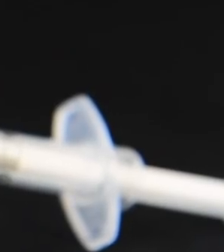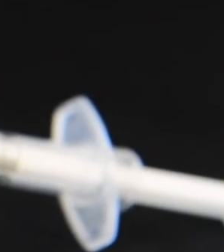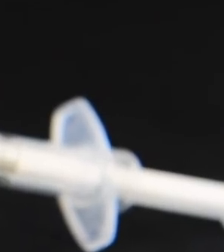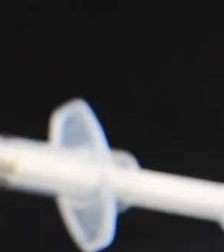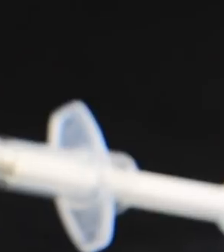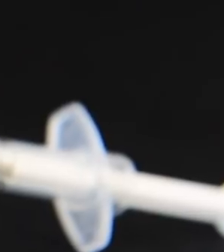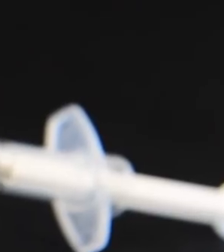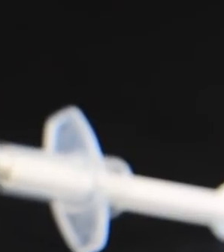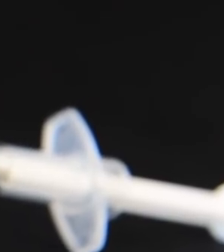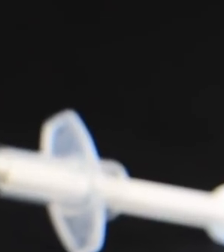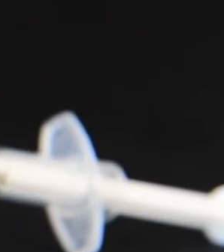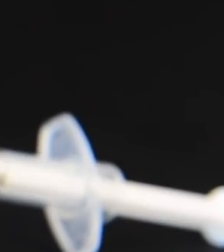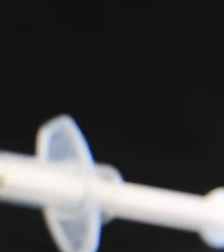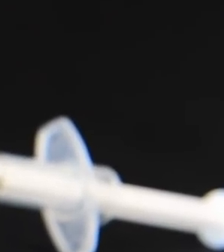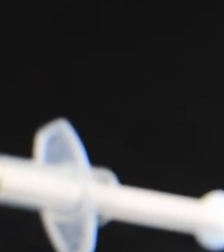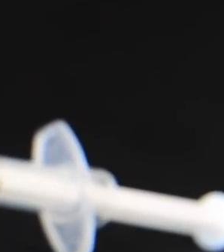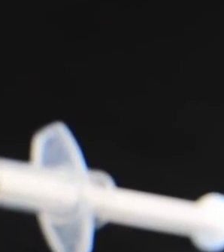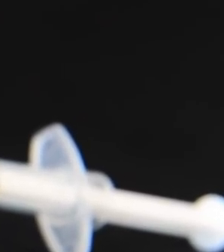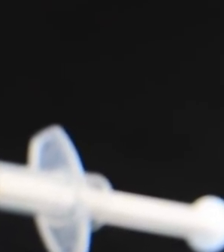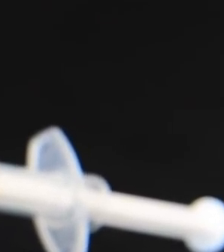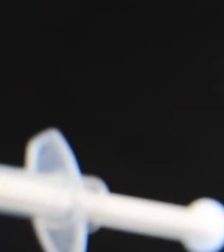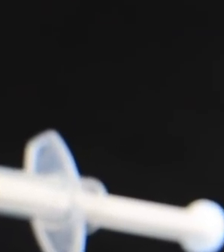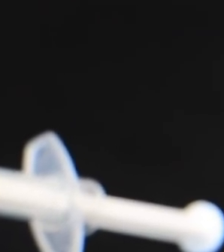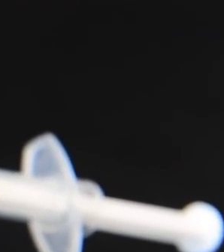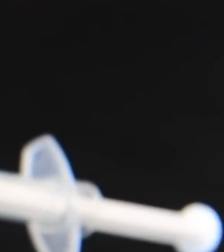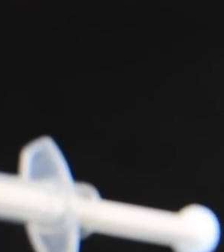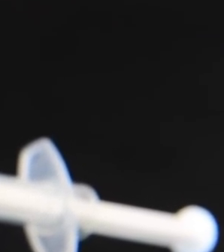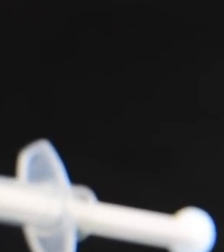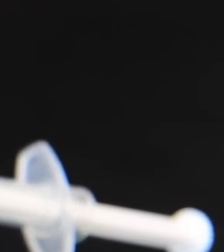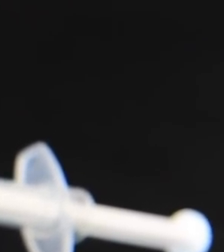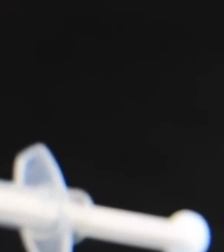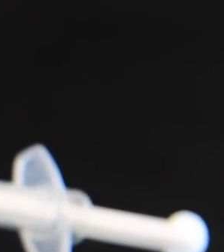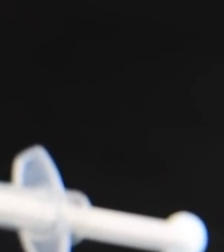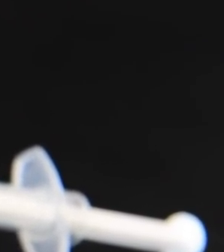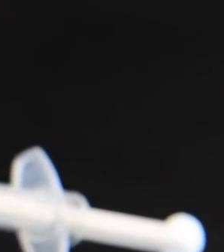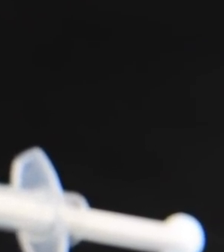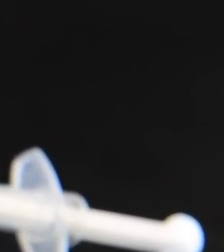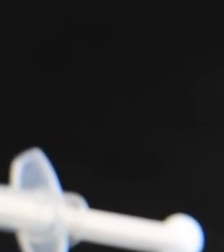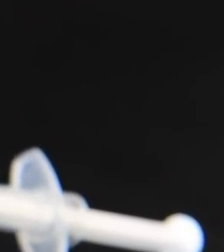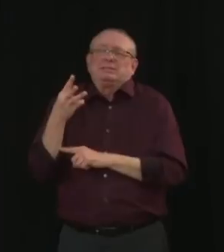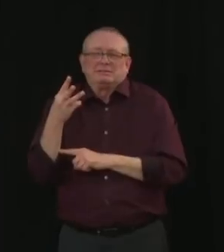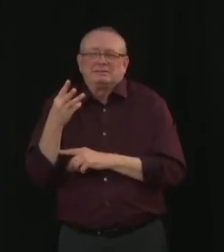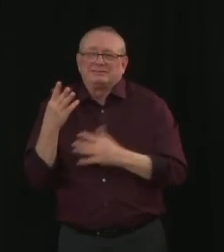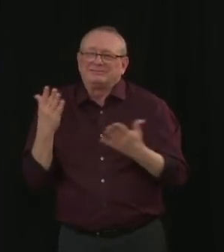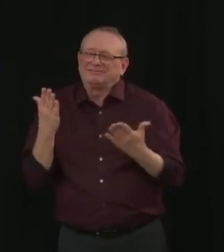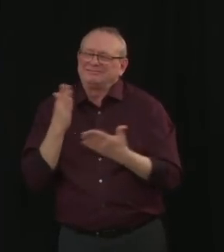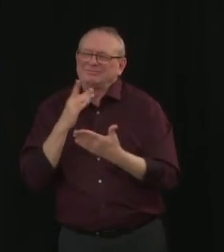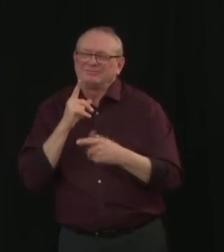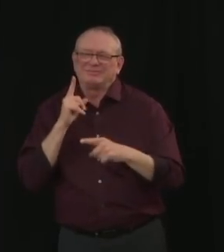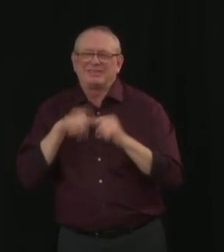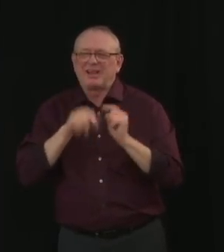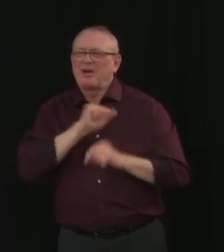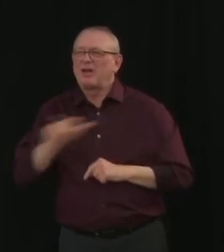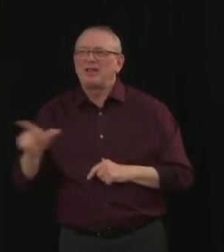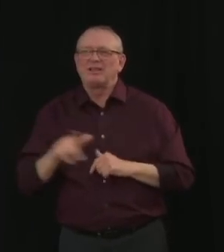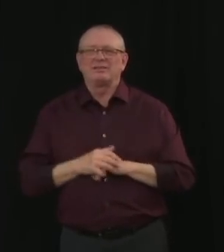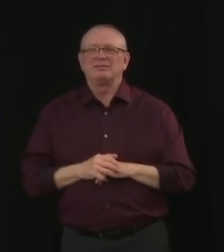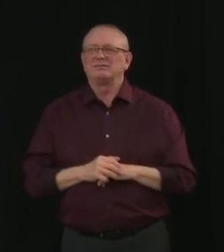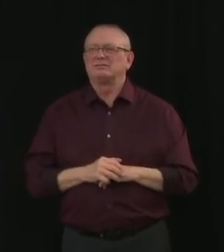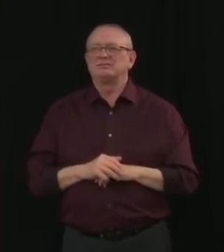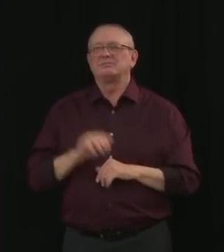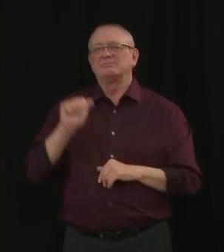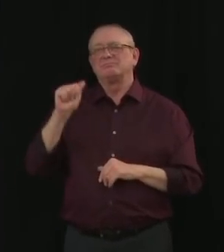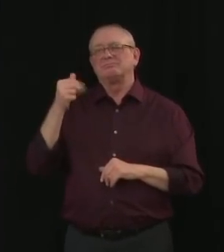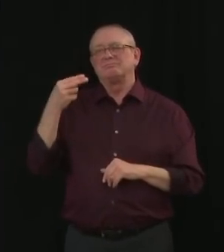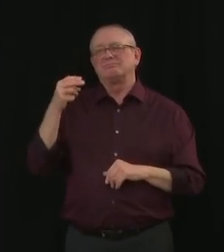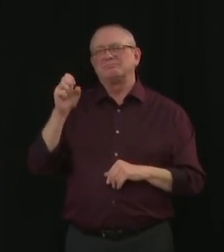These types of syringes are currently in short supply globally. AHS does have a provincial supply of these syringes,